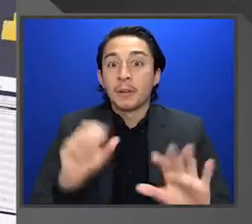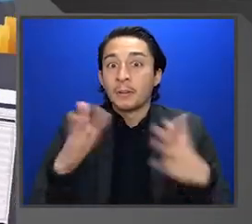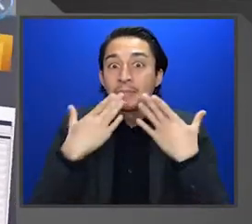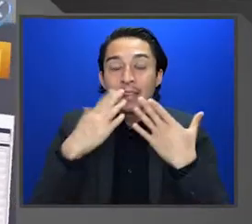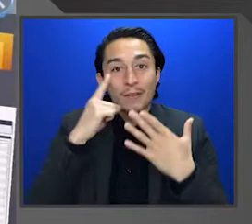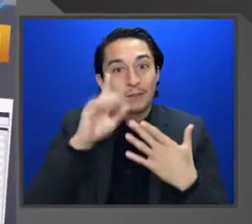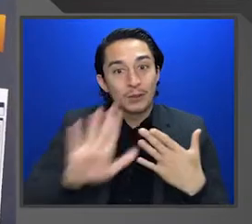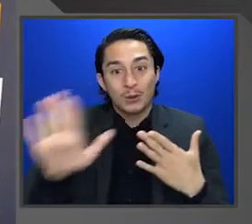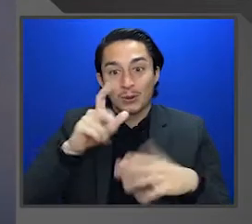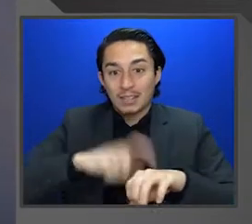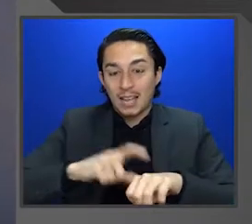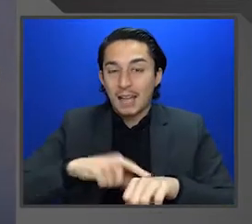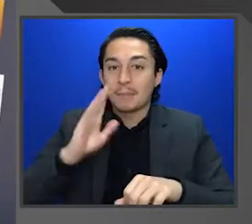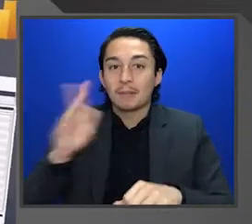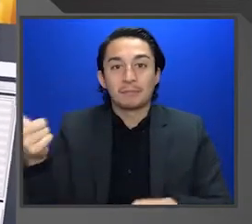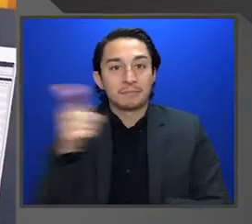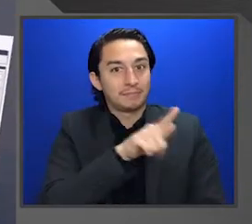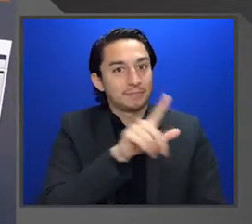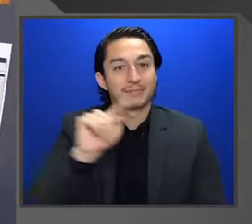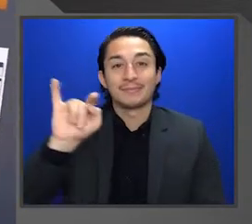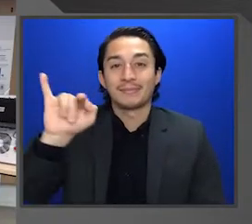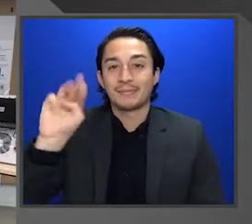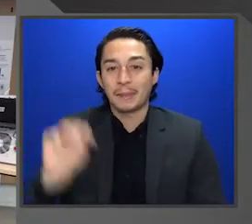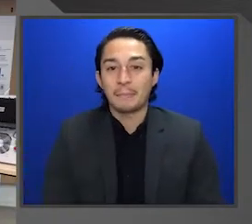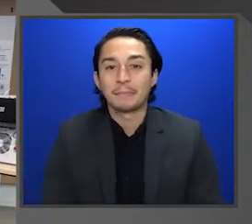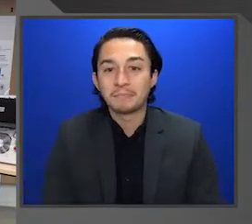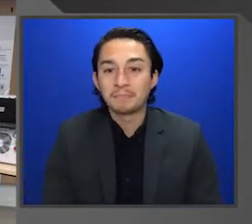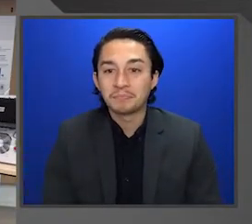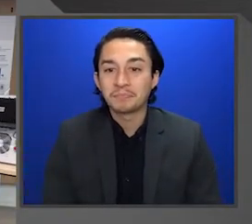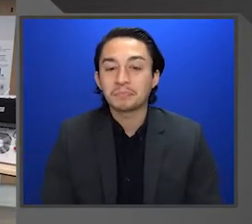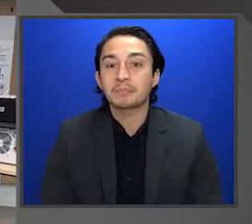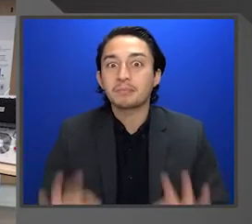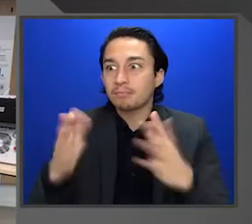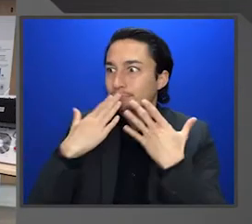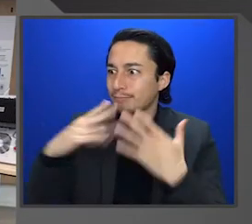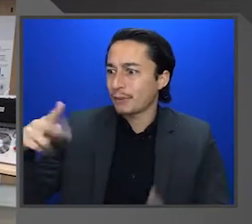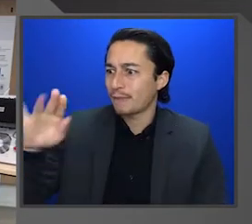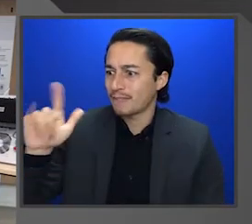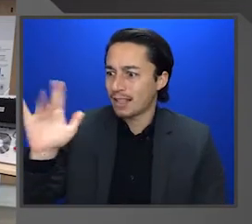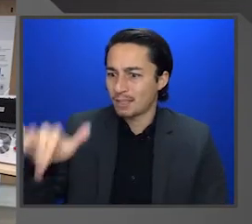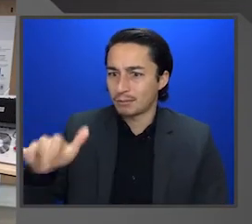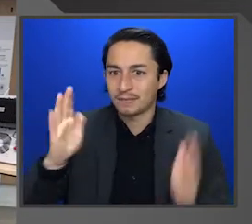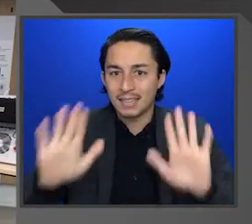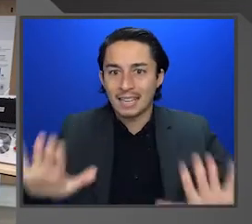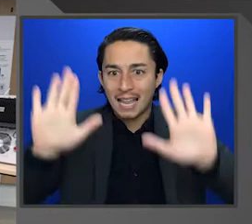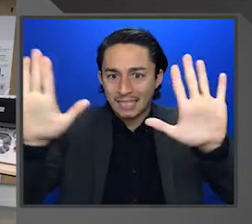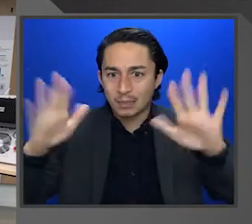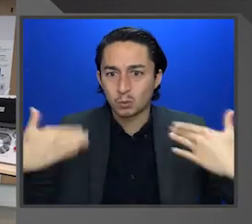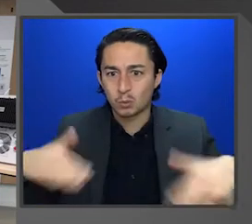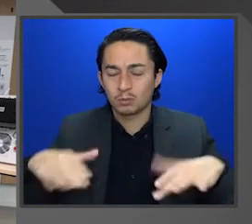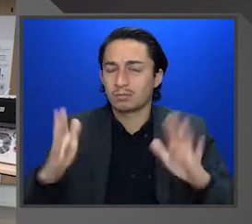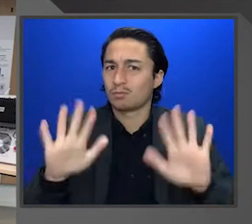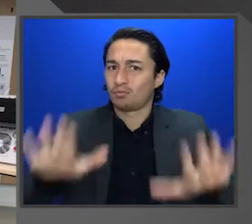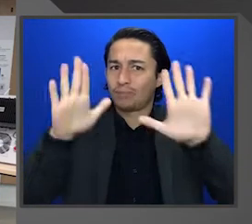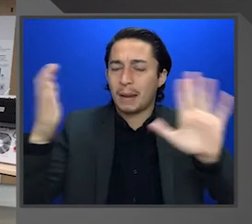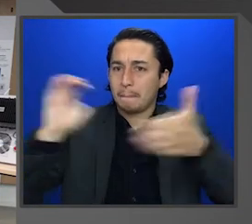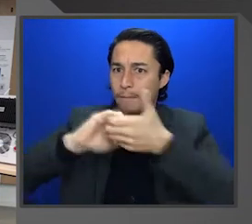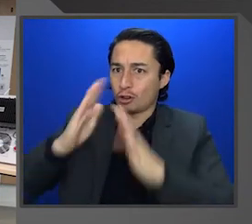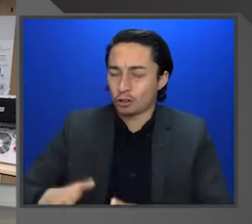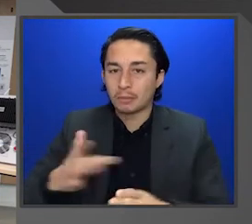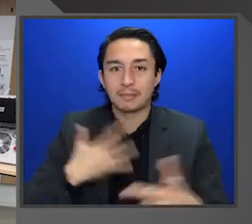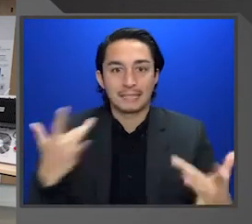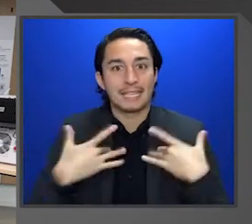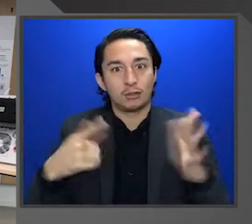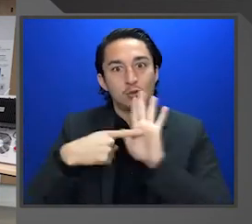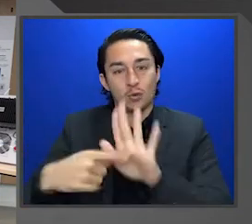your time today, and I'm going to throw it back to Tim. Hey, thanks, Phil. That was fantastic. Cogul is such a great partner, so I'm really excited to actually